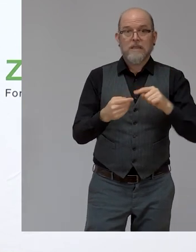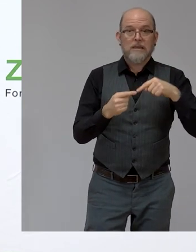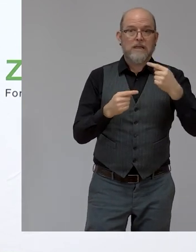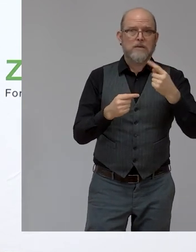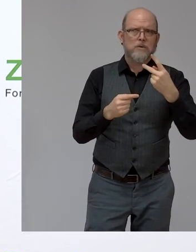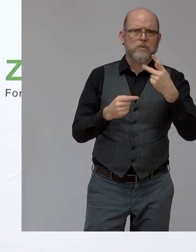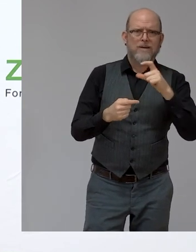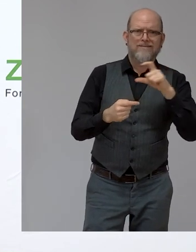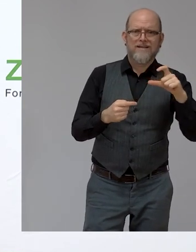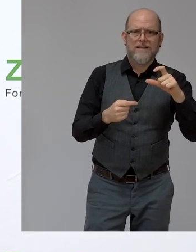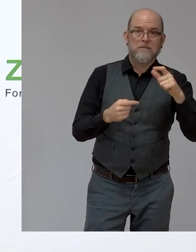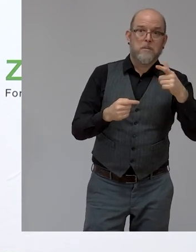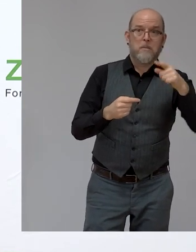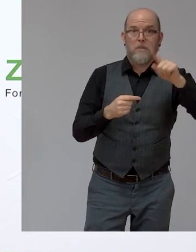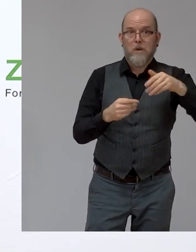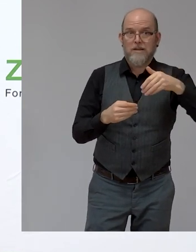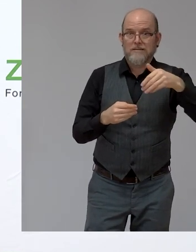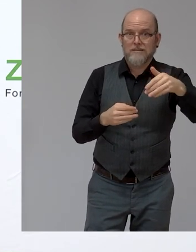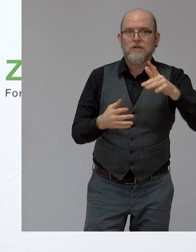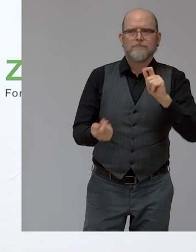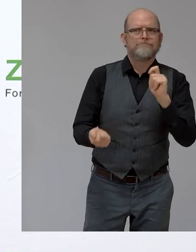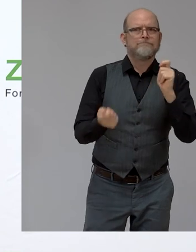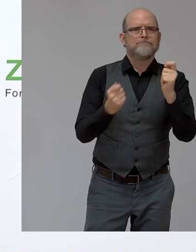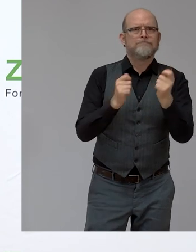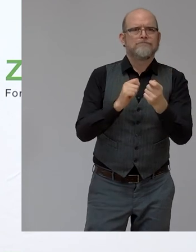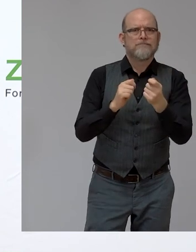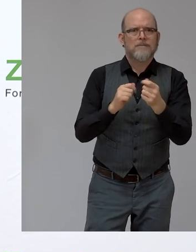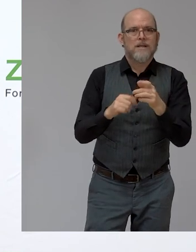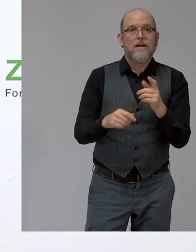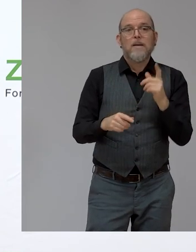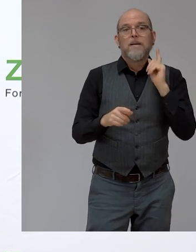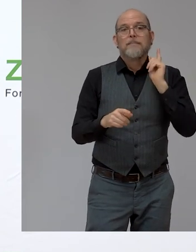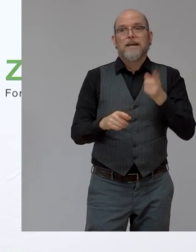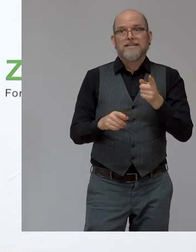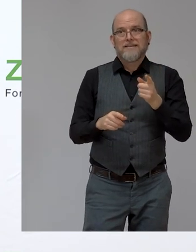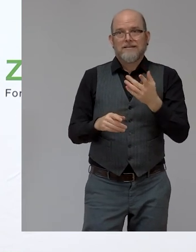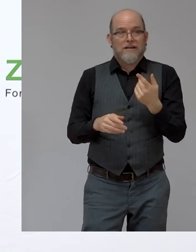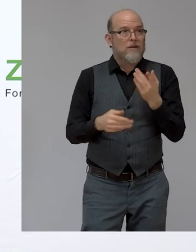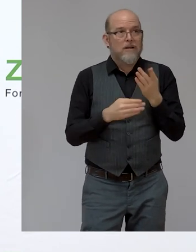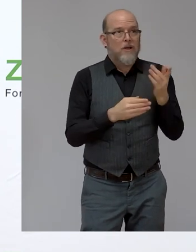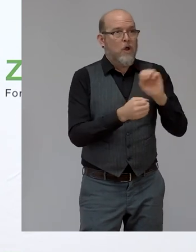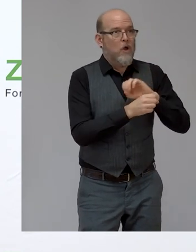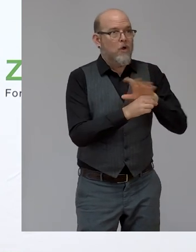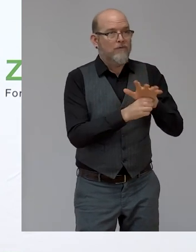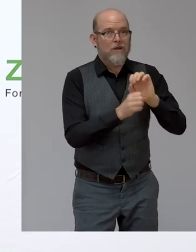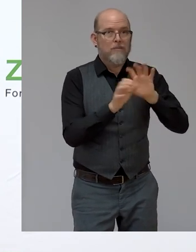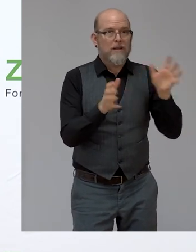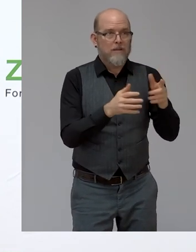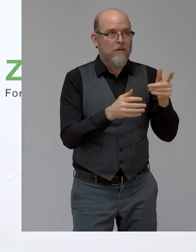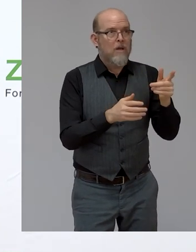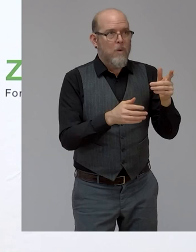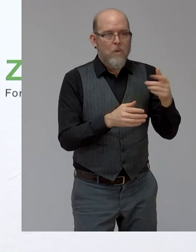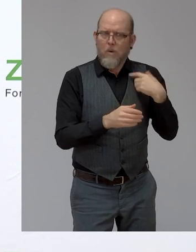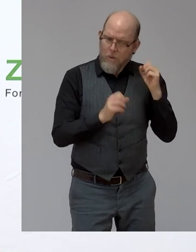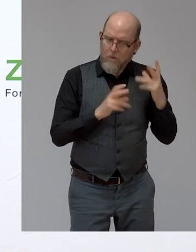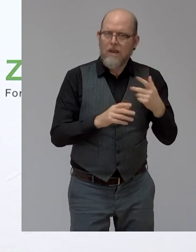shift, uh, that, uh, COVID forces. And we took this challenge and, uh, think we are now able to, uh, present the, our content and